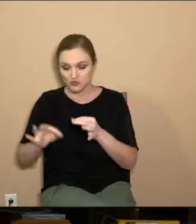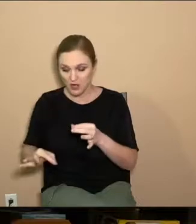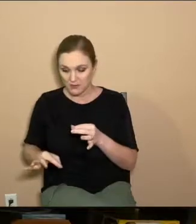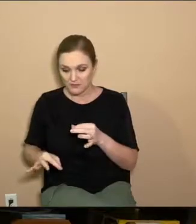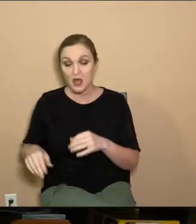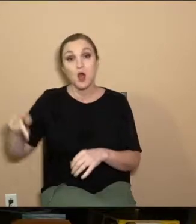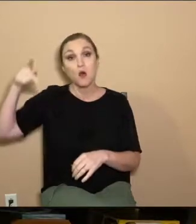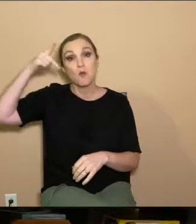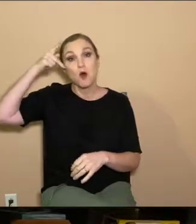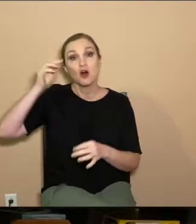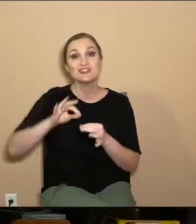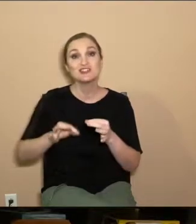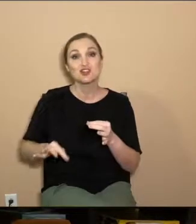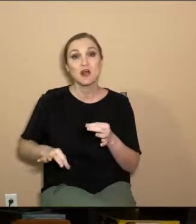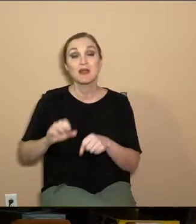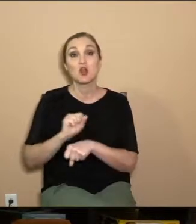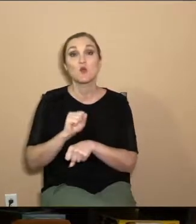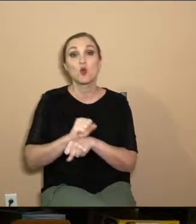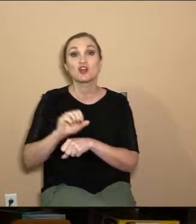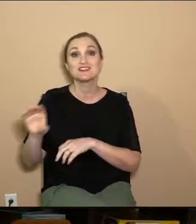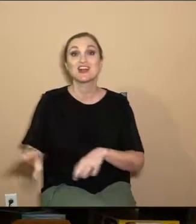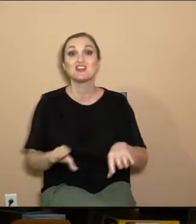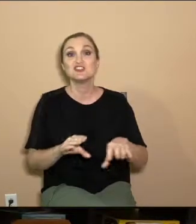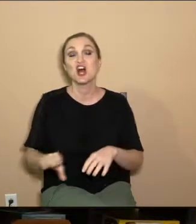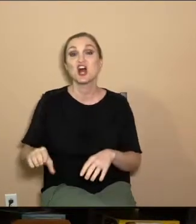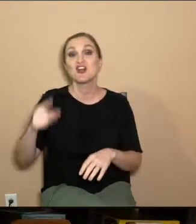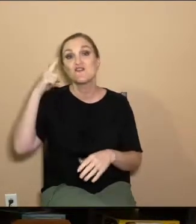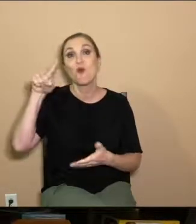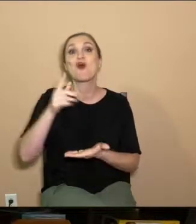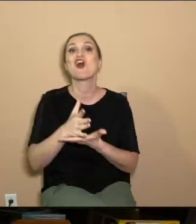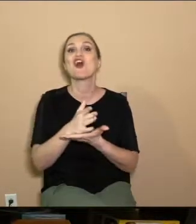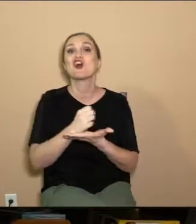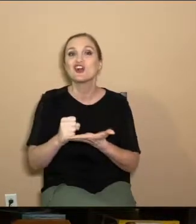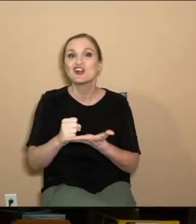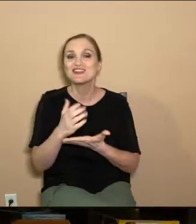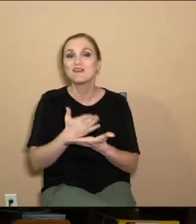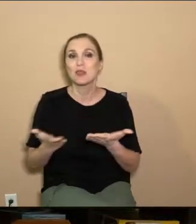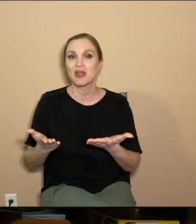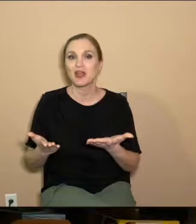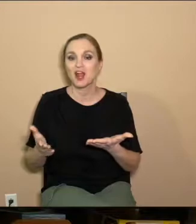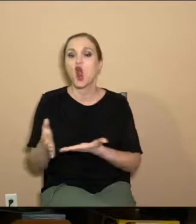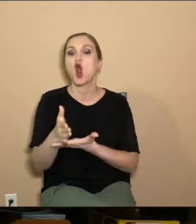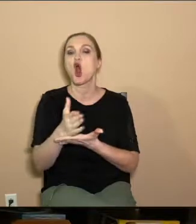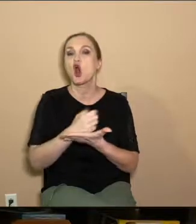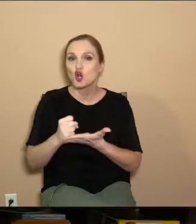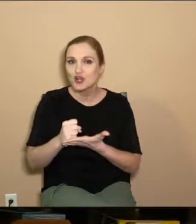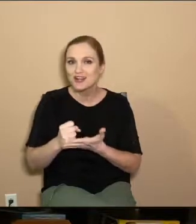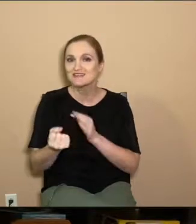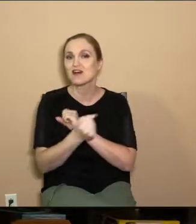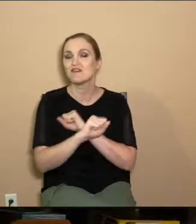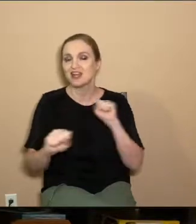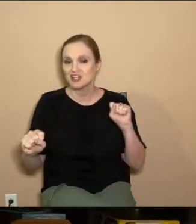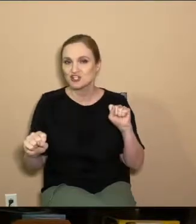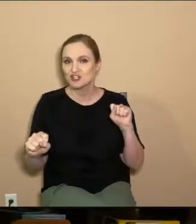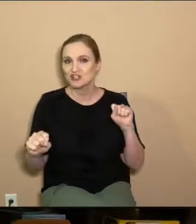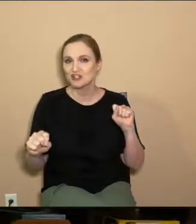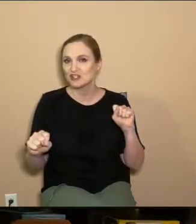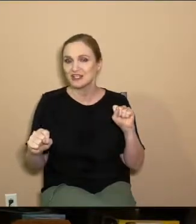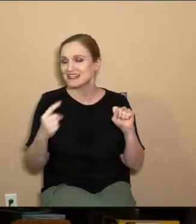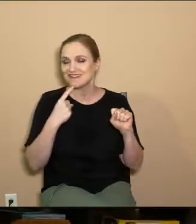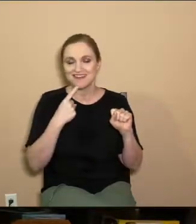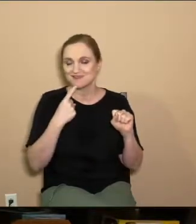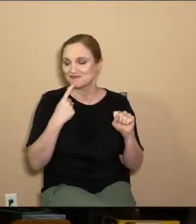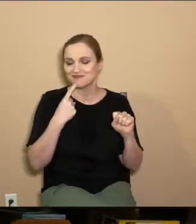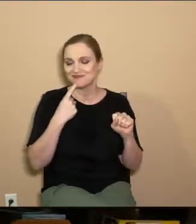describing are works that are done for the purpose of earning something, for the purpose of earning salvation, which he says is